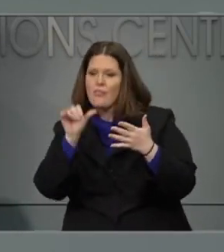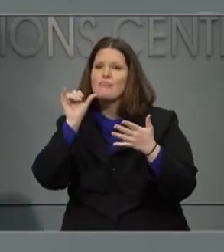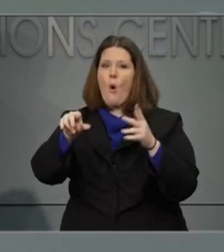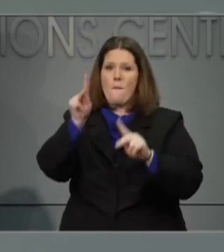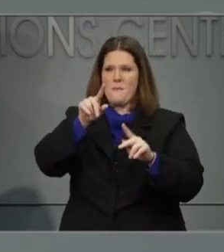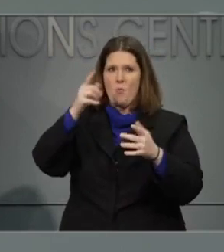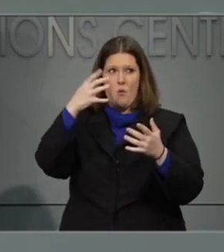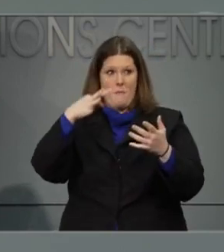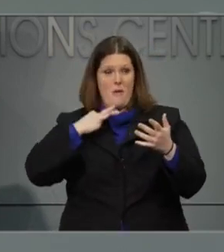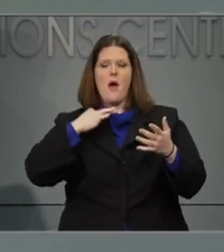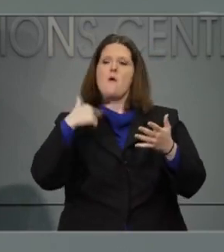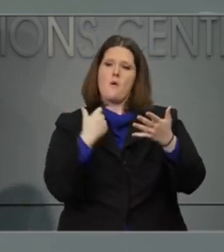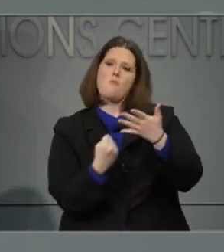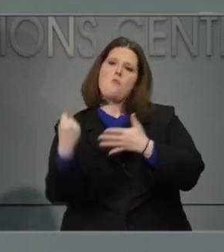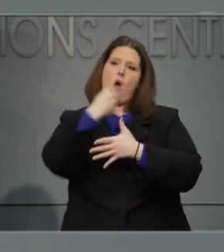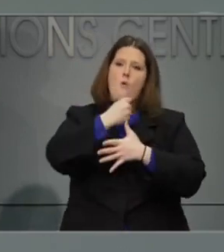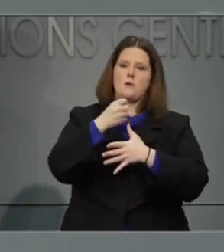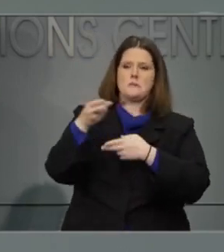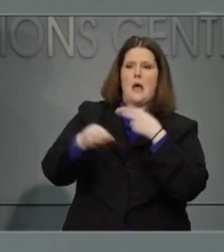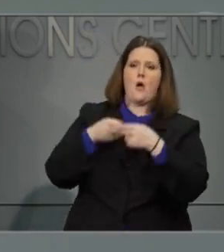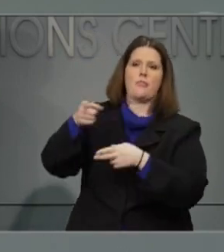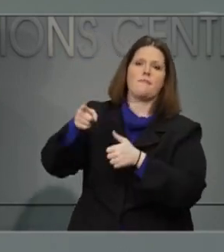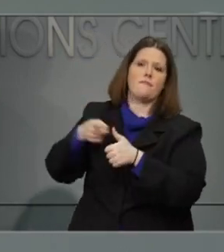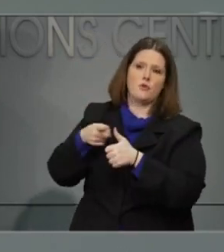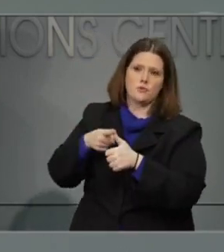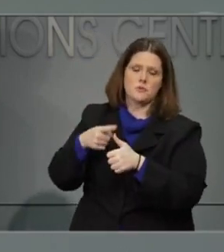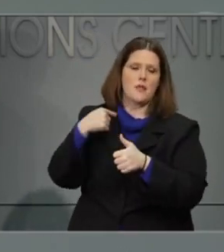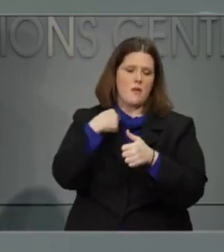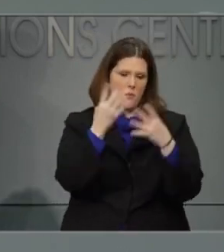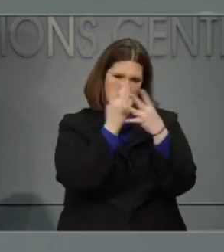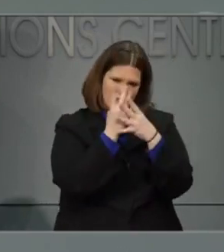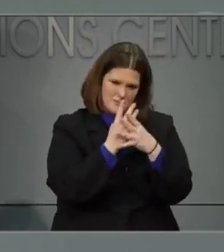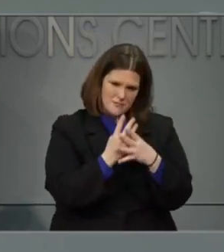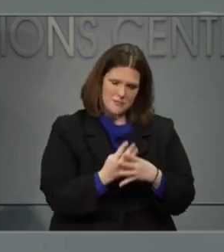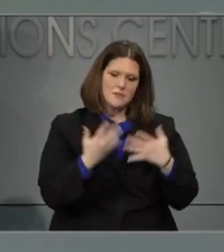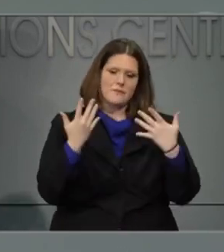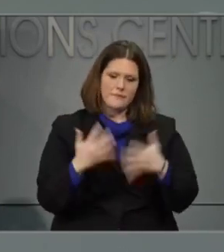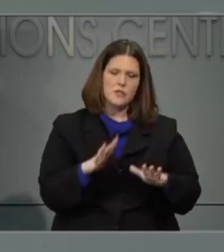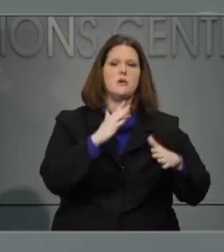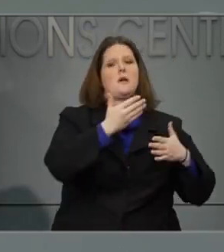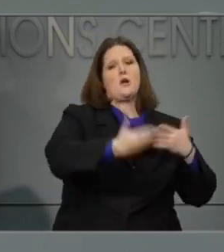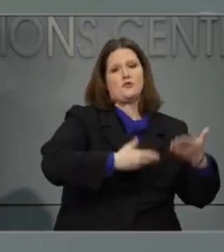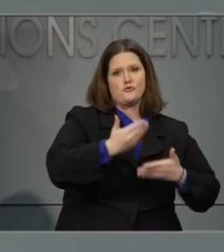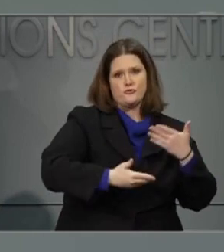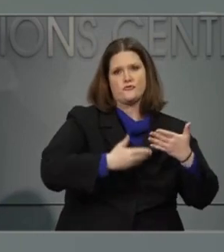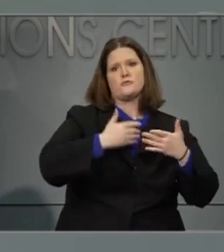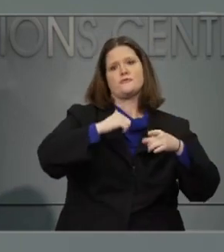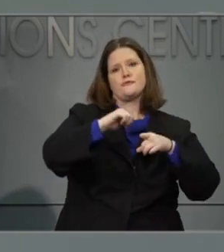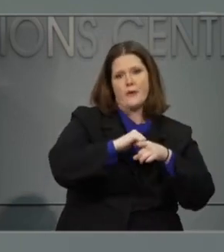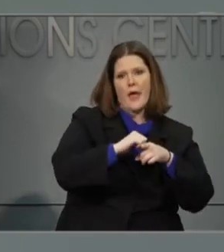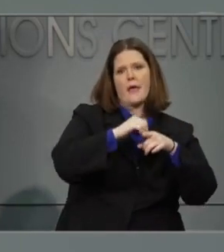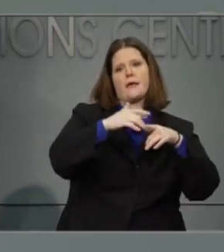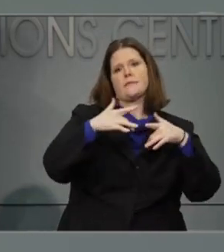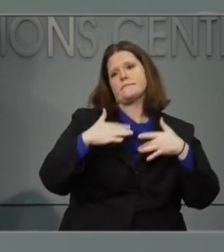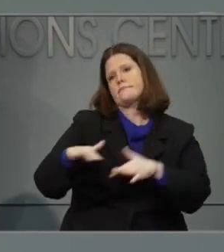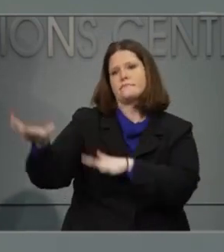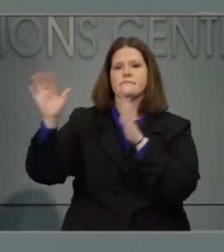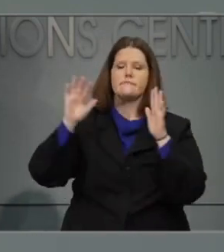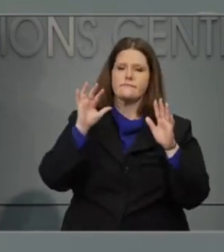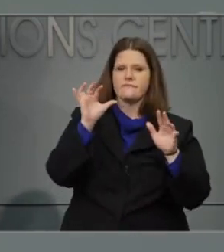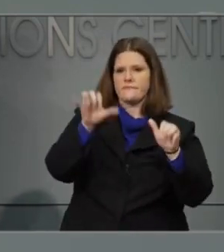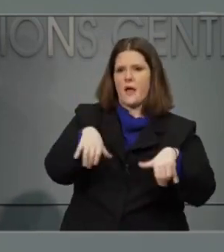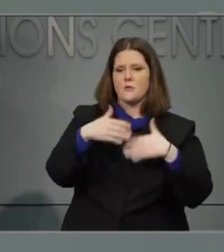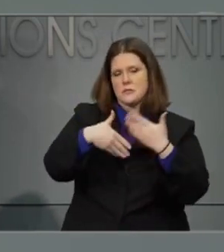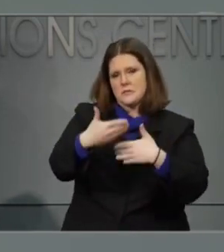Community Care of North Carolina is going to be working on vetting and then actually hiring on those folks and then to begin training them and then deploying them out